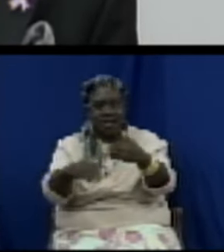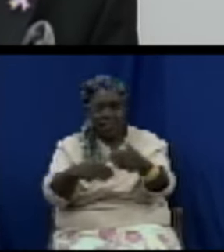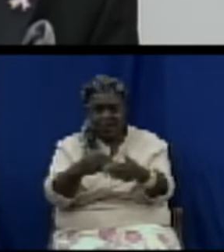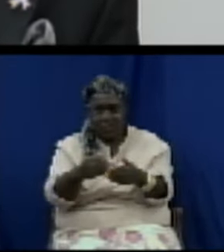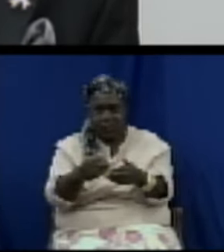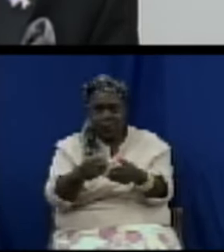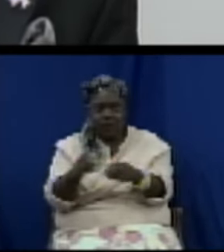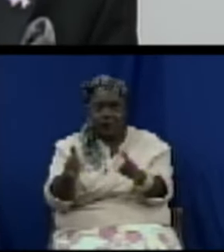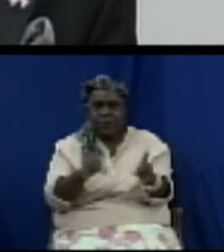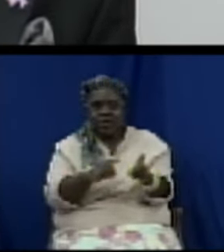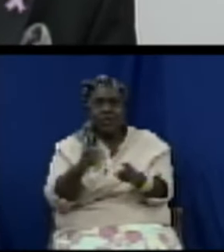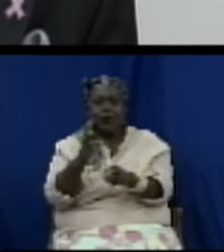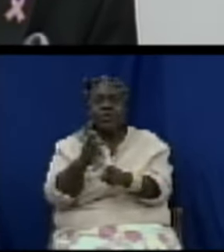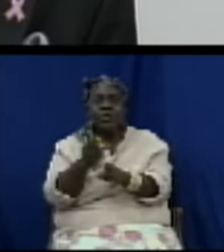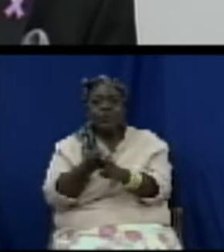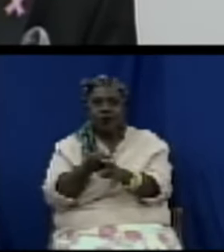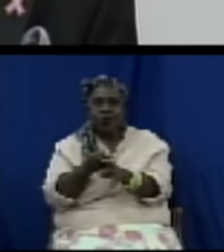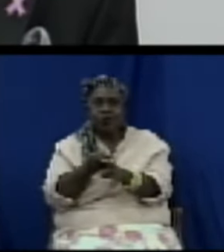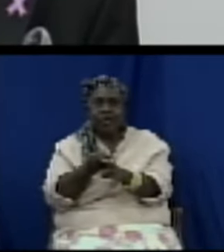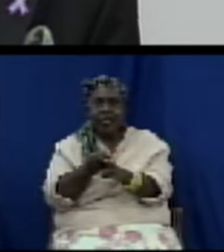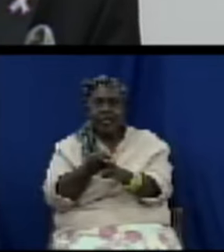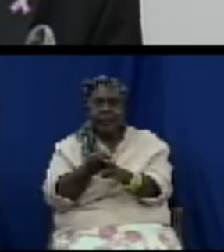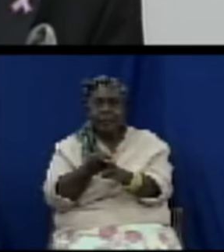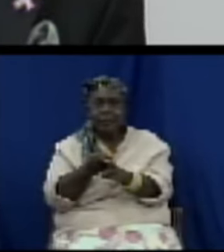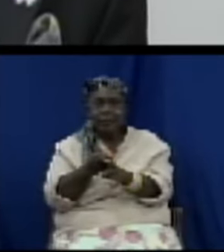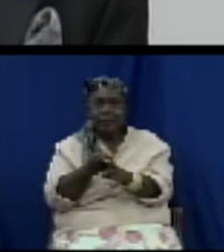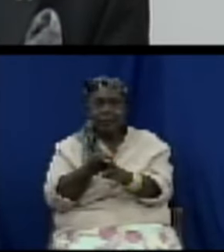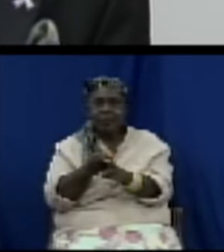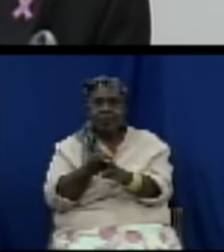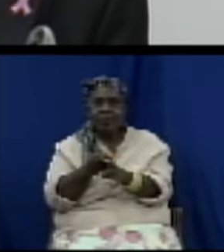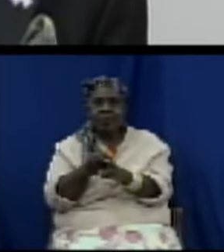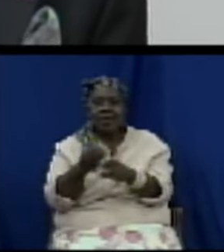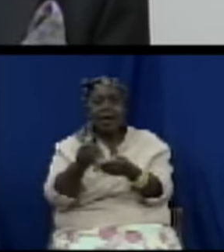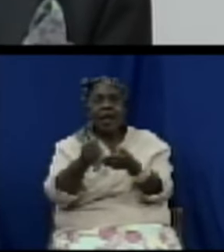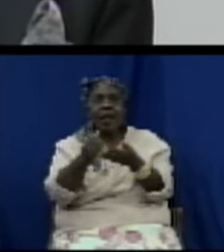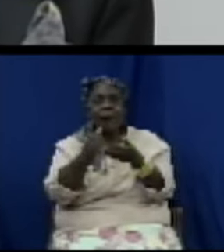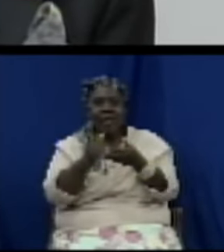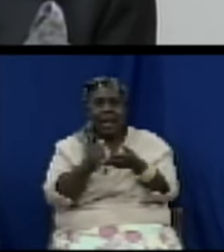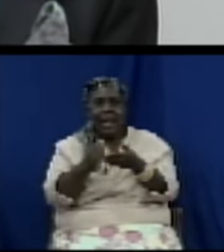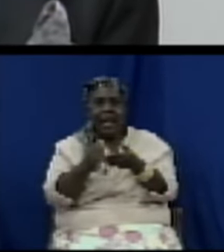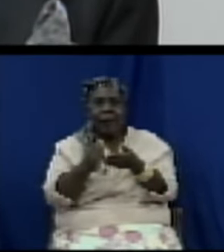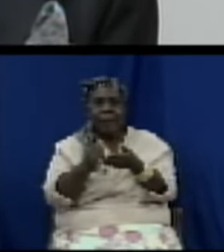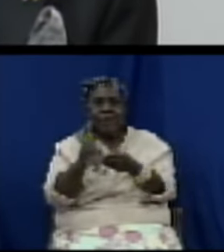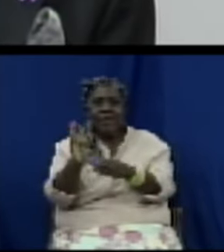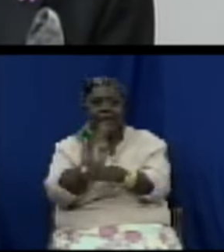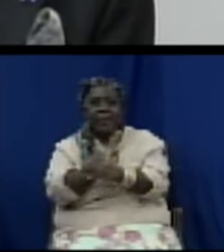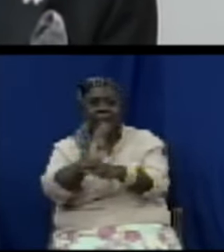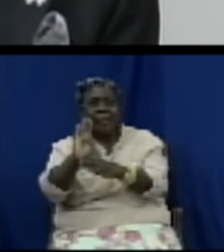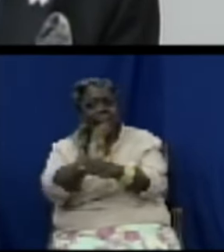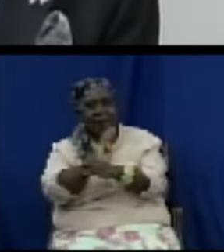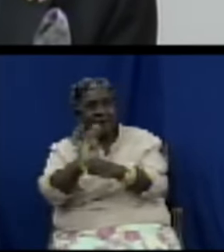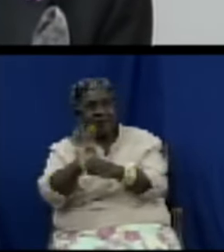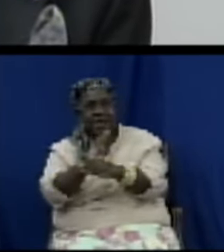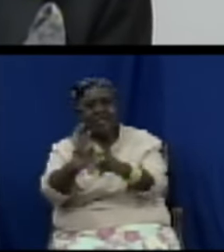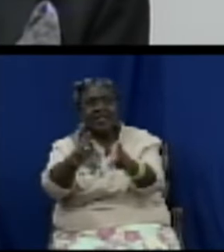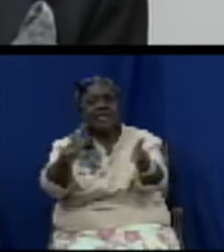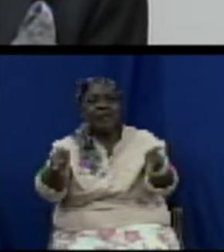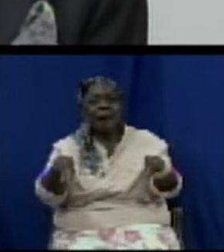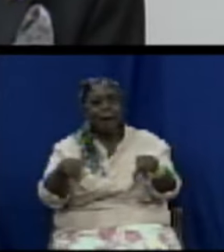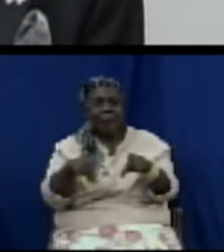and the enhancement of the way in which business is conducted within the federation